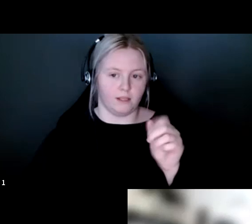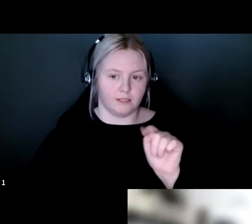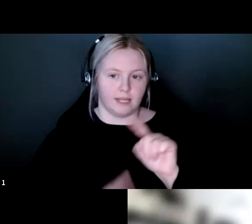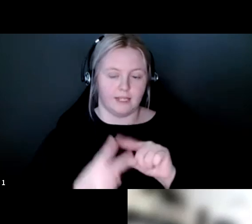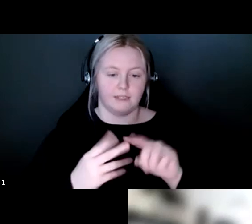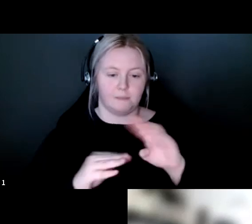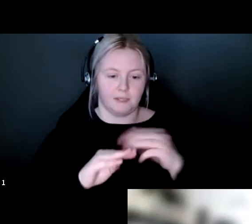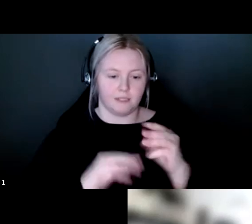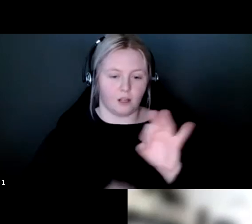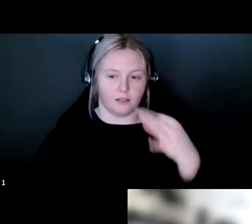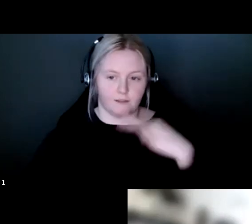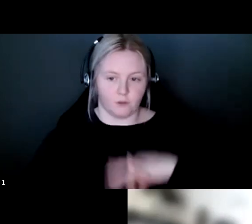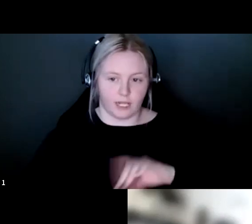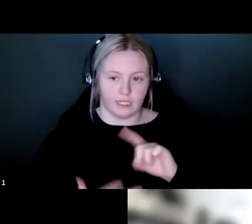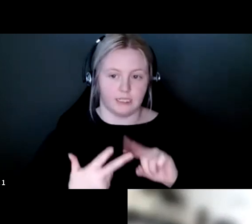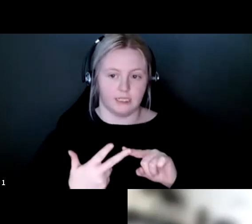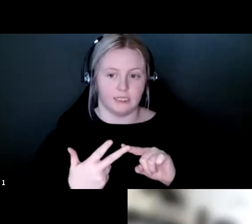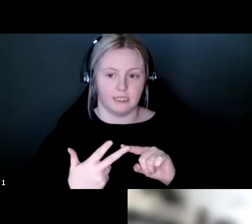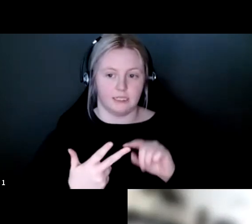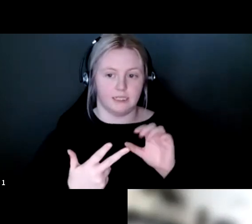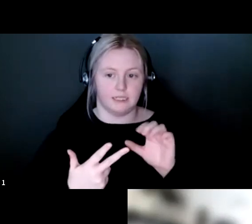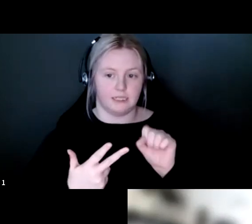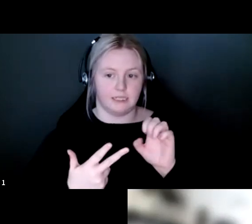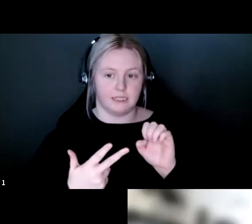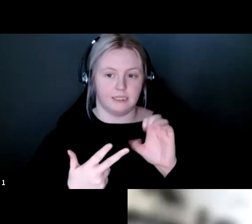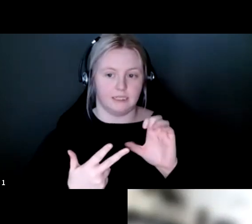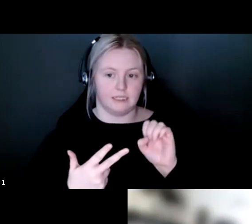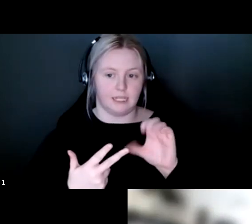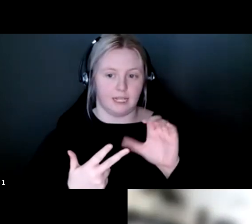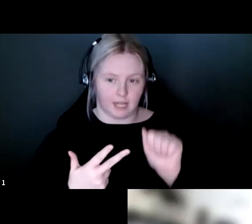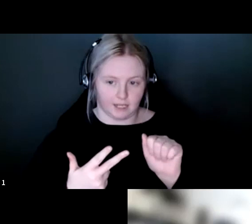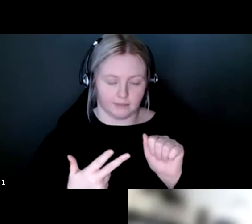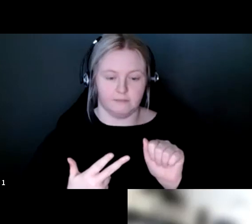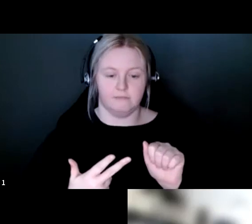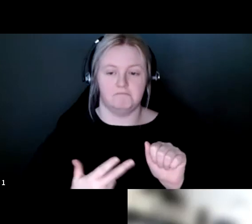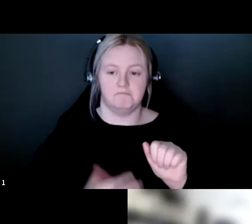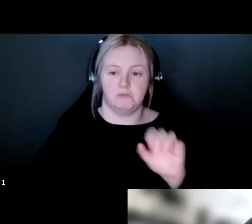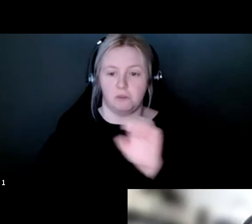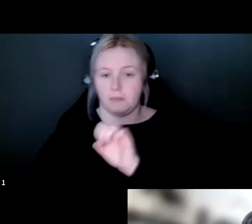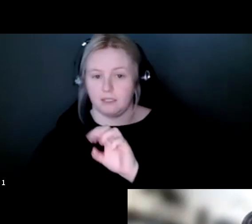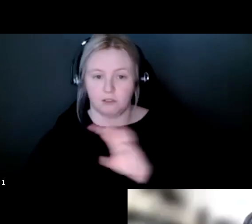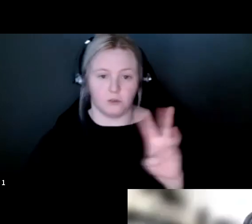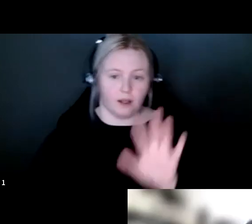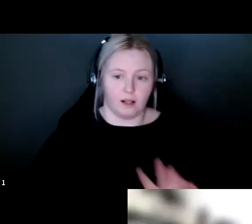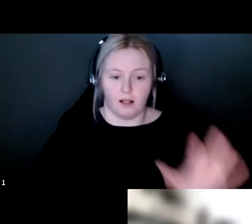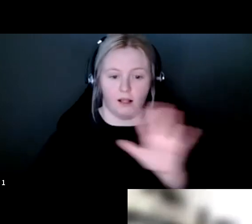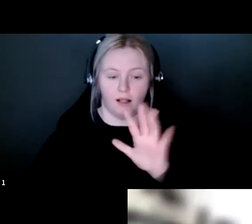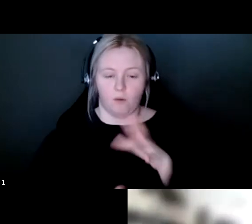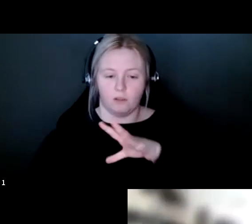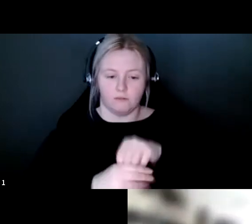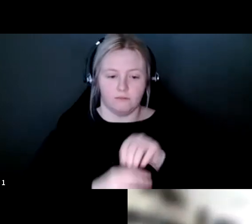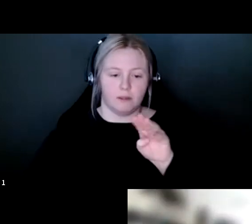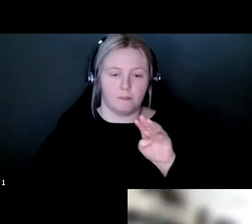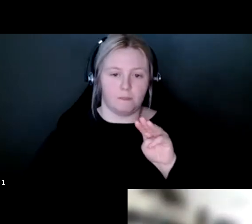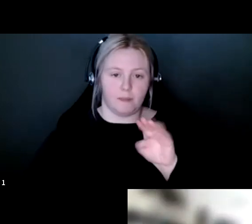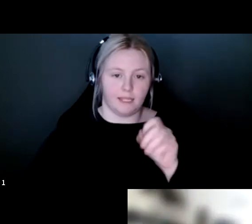Credit. From coast to coast to coast, we want to acknowledge the ancestral and unceded territory of all the Inuit, Meti, and First